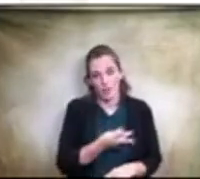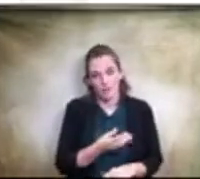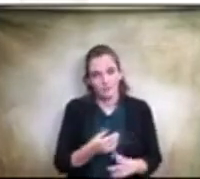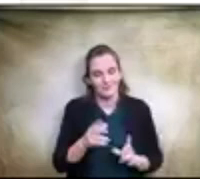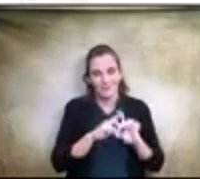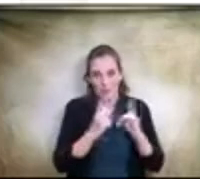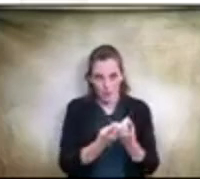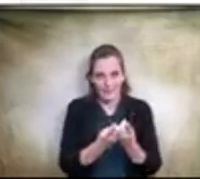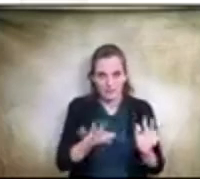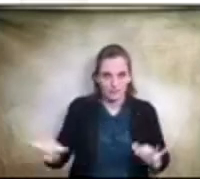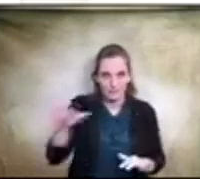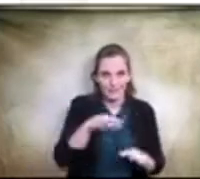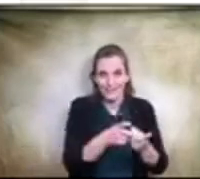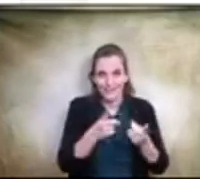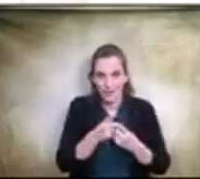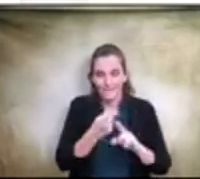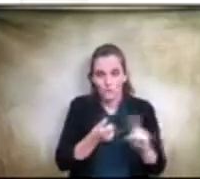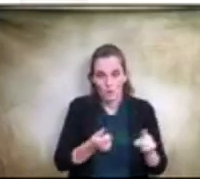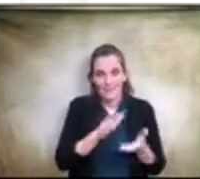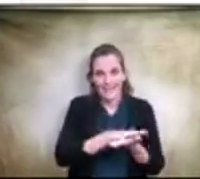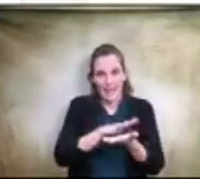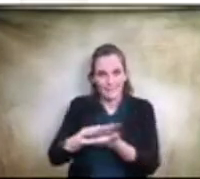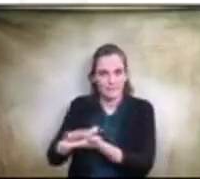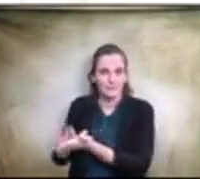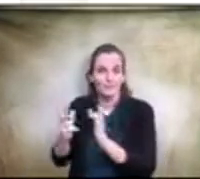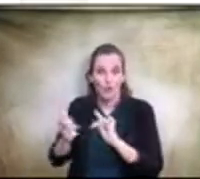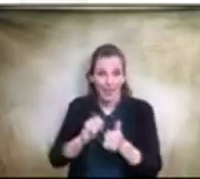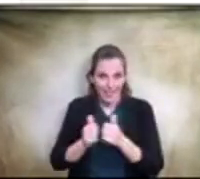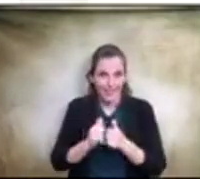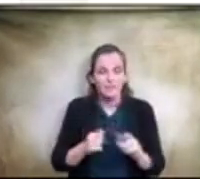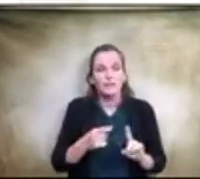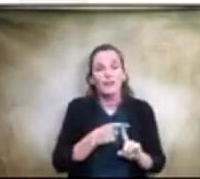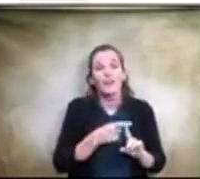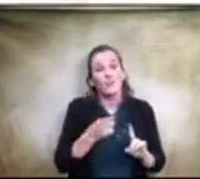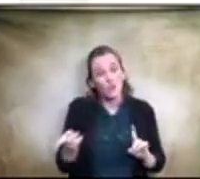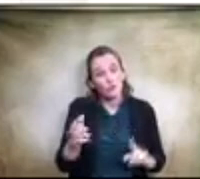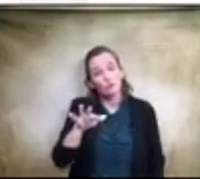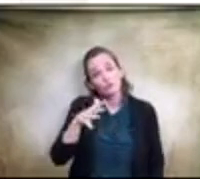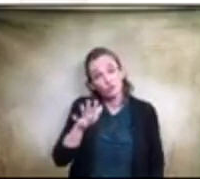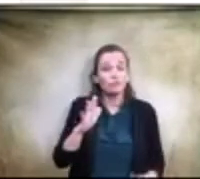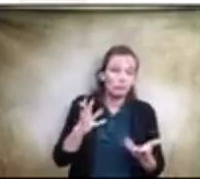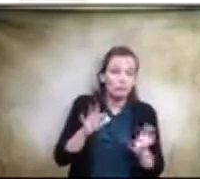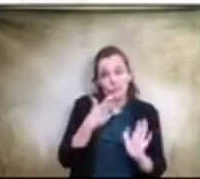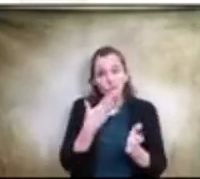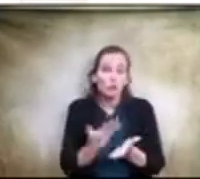district from the campuses to athletics they are in fairly good condition um